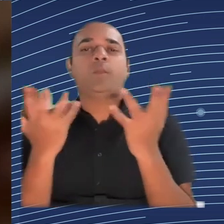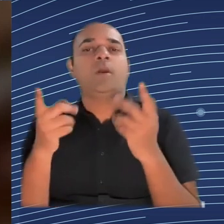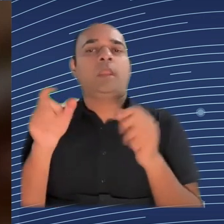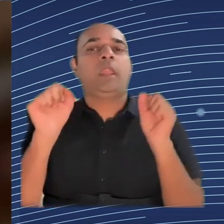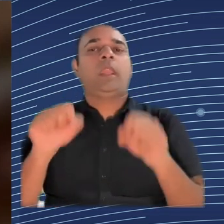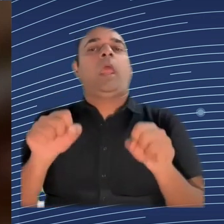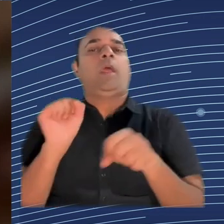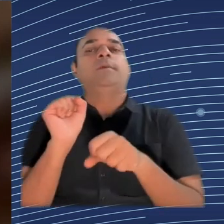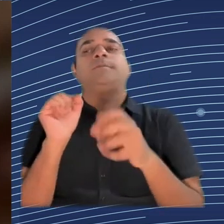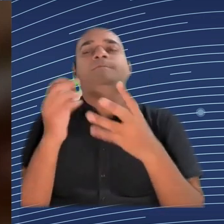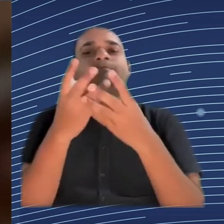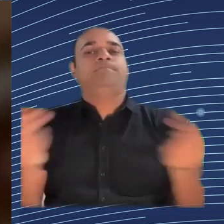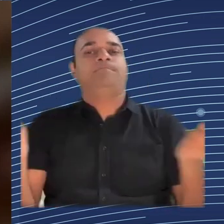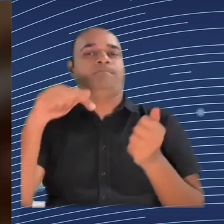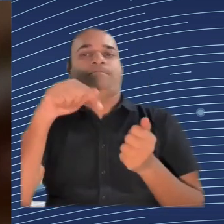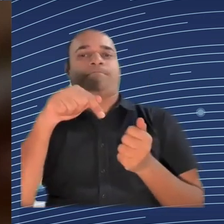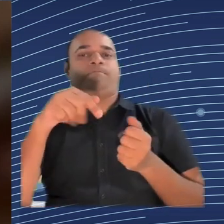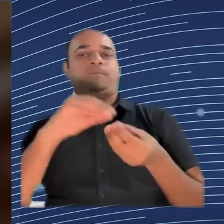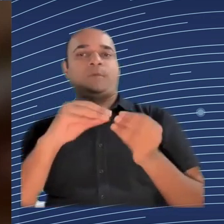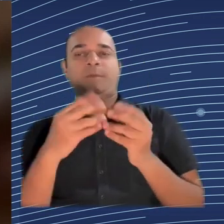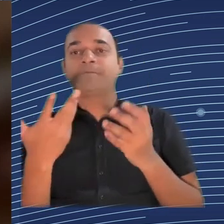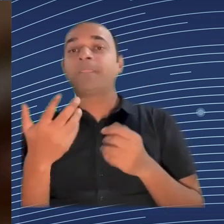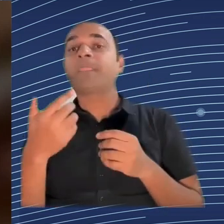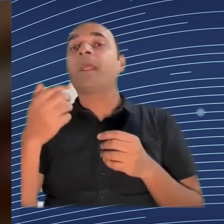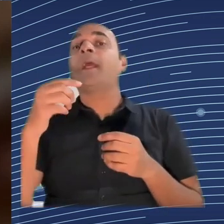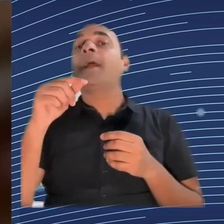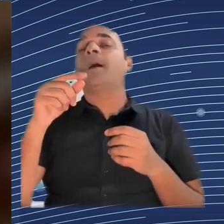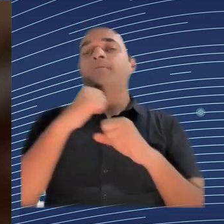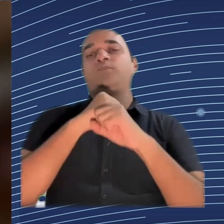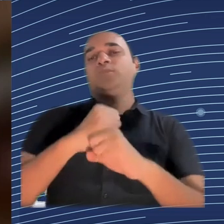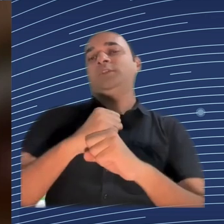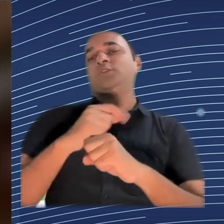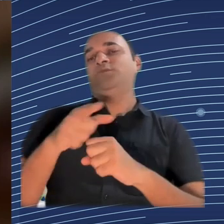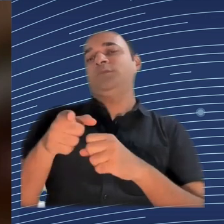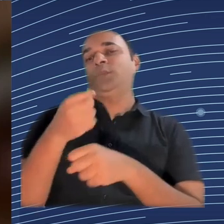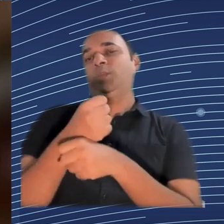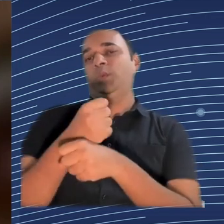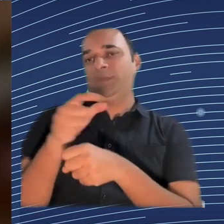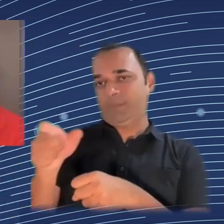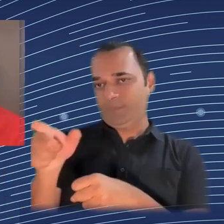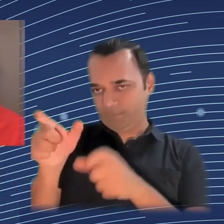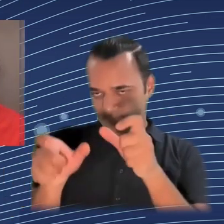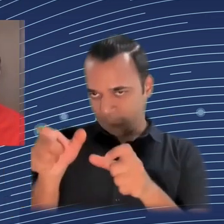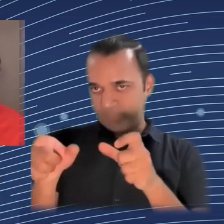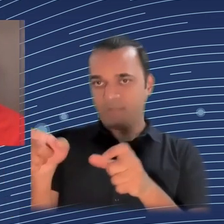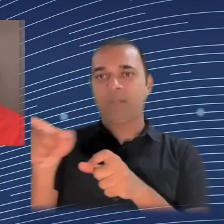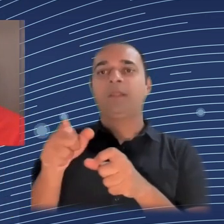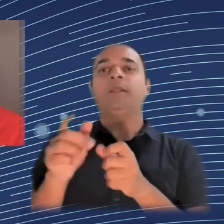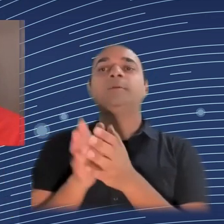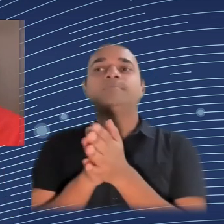I think this would help us in seeing accountability on many different levels. Thank you. Maxime.